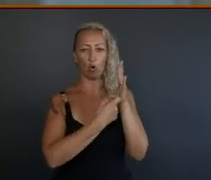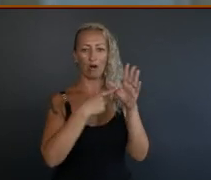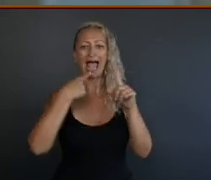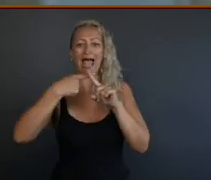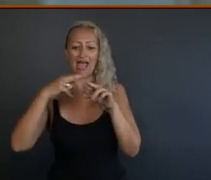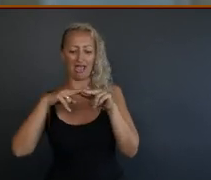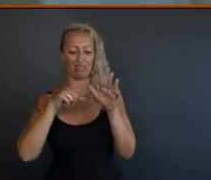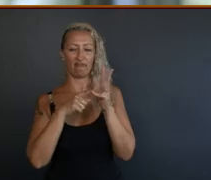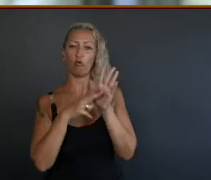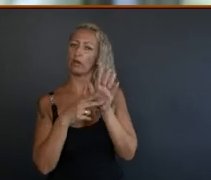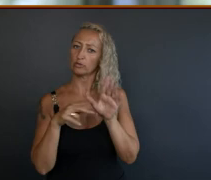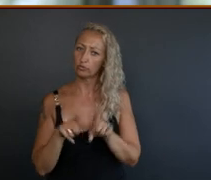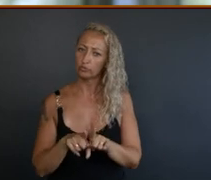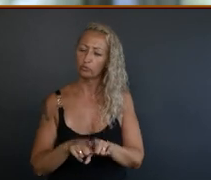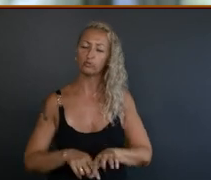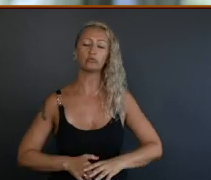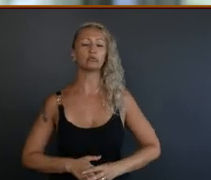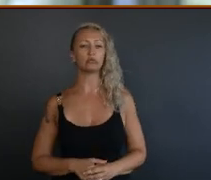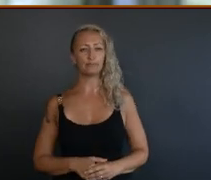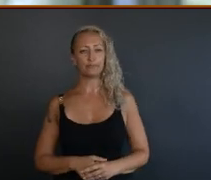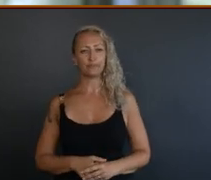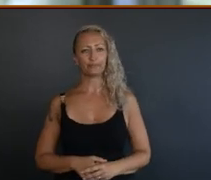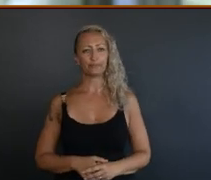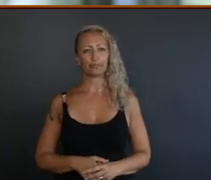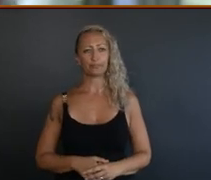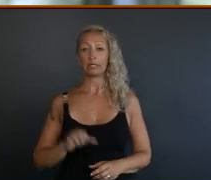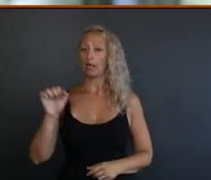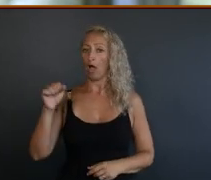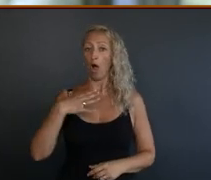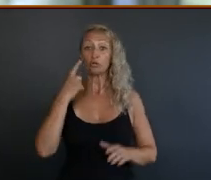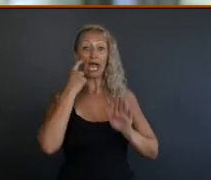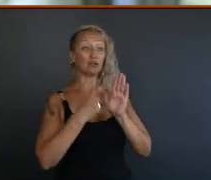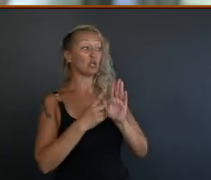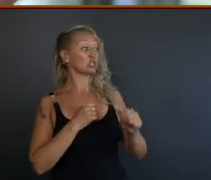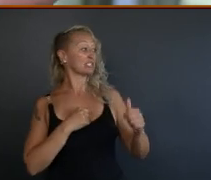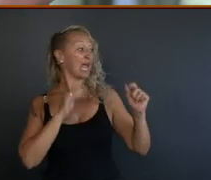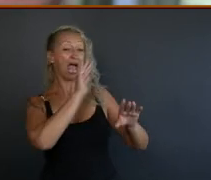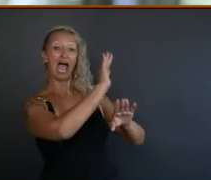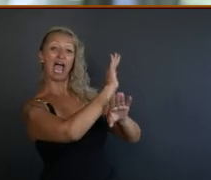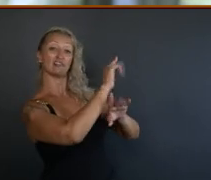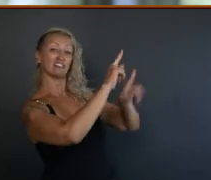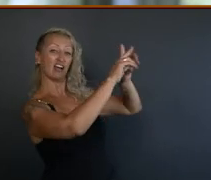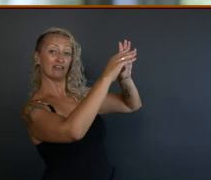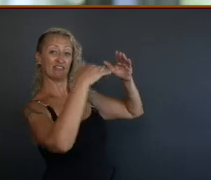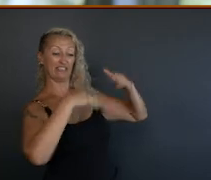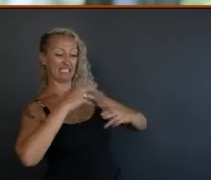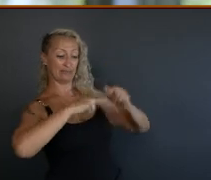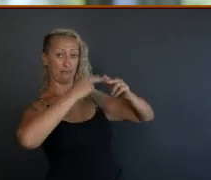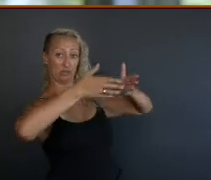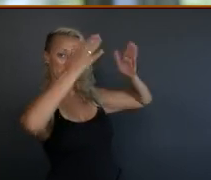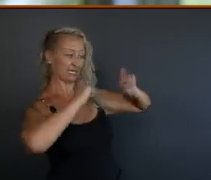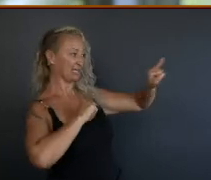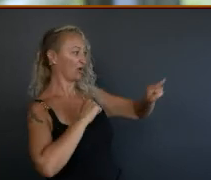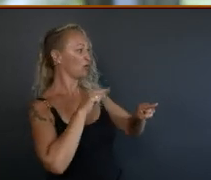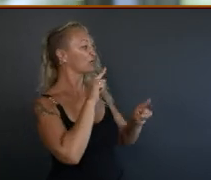And also, I mean, I want to acknowledge here, as we're sitting here, we have Yarbon going on behind us in Victoria Park just here. And